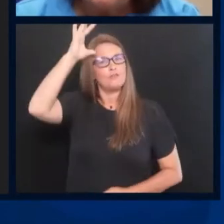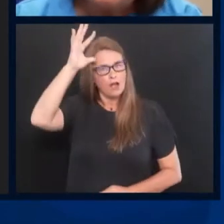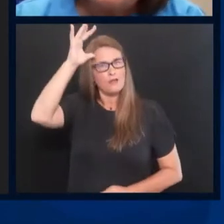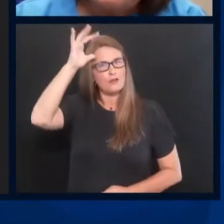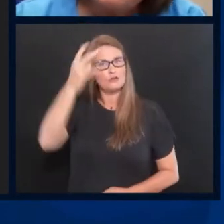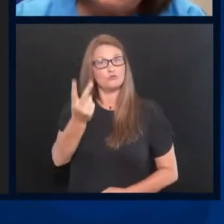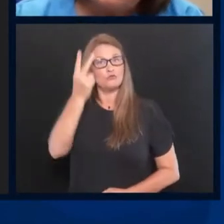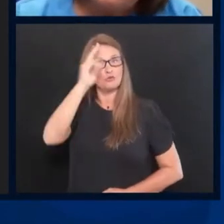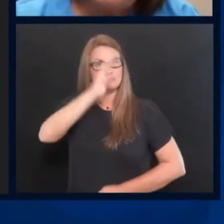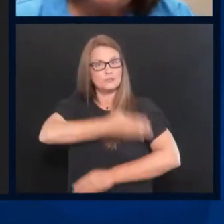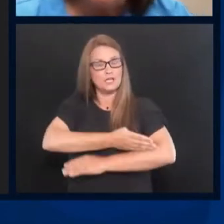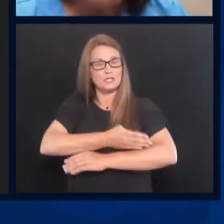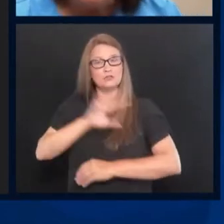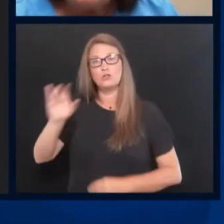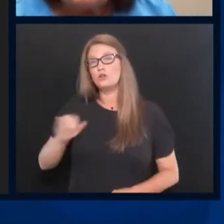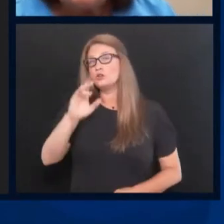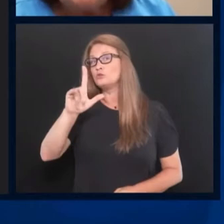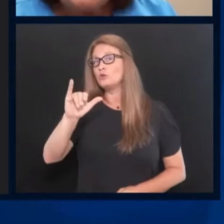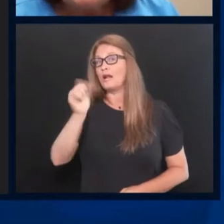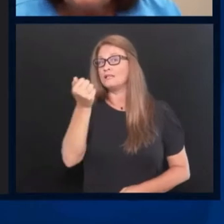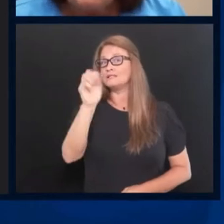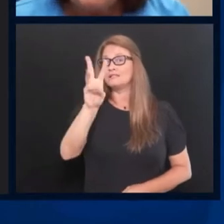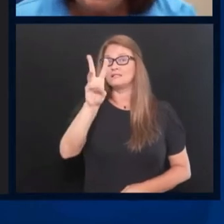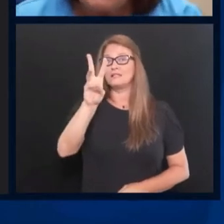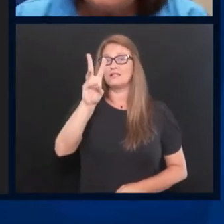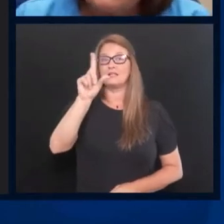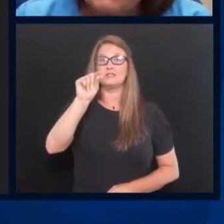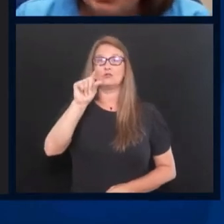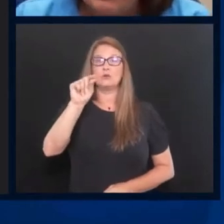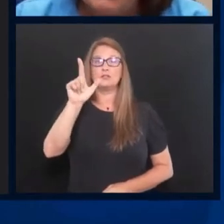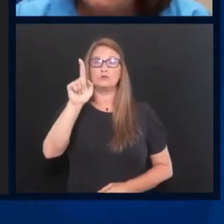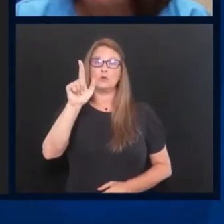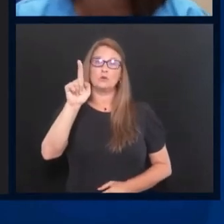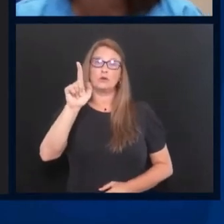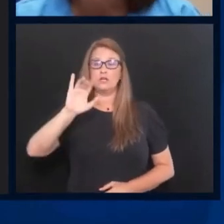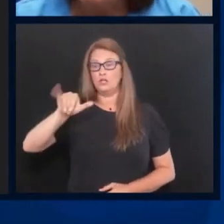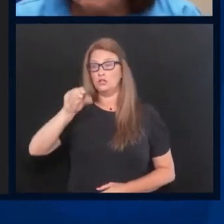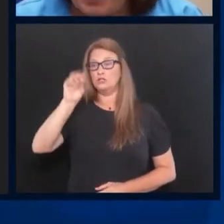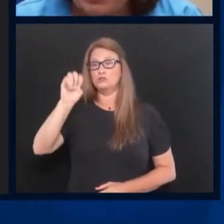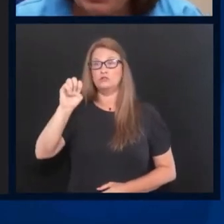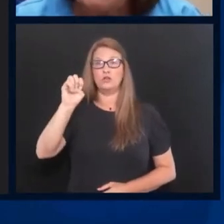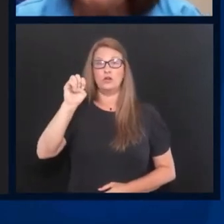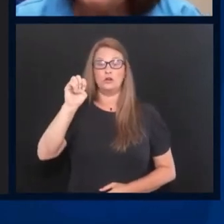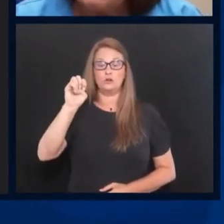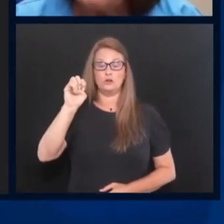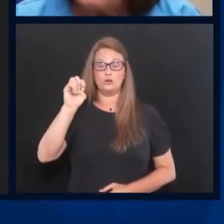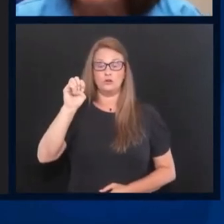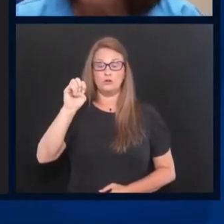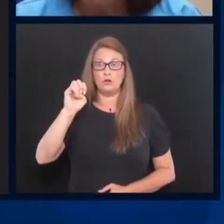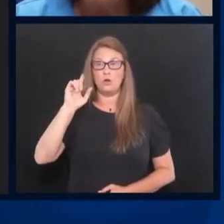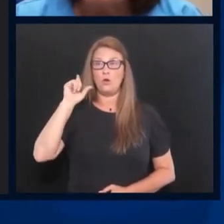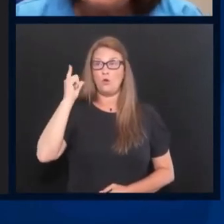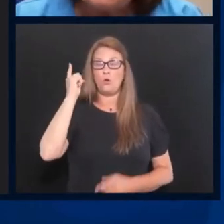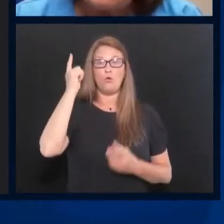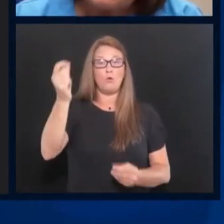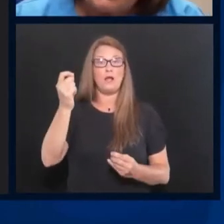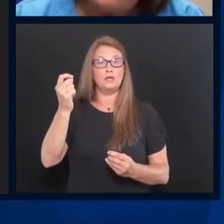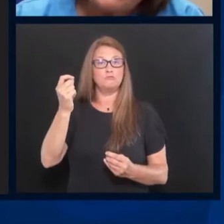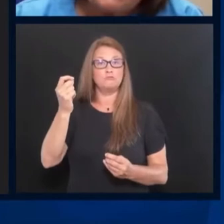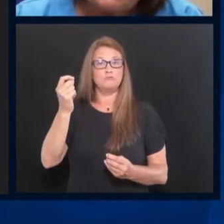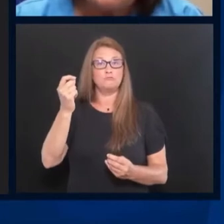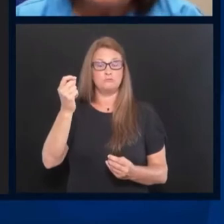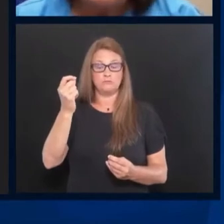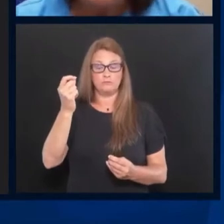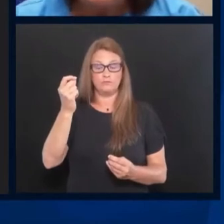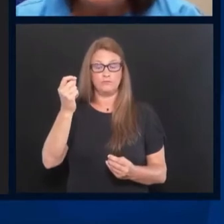On July 16th, 2021, Joe went on a trip to an attraction that has both inside and